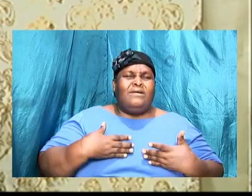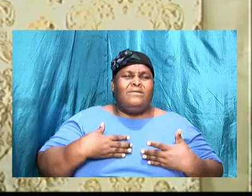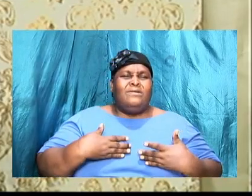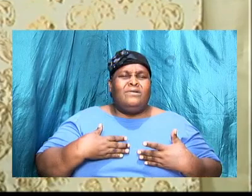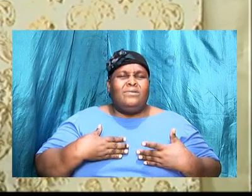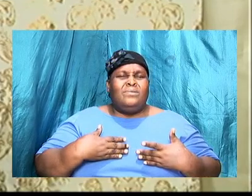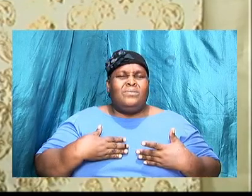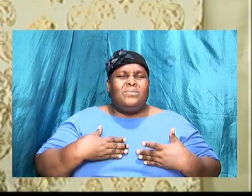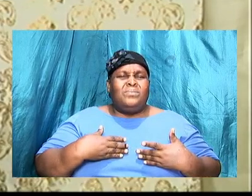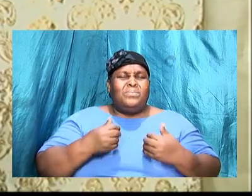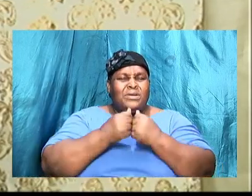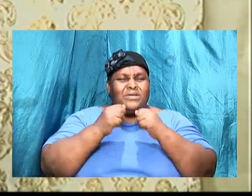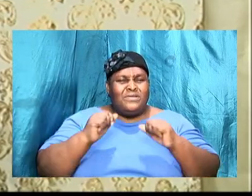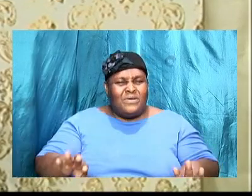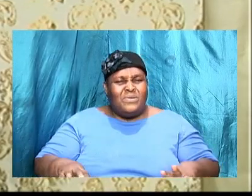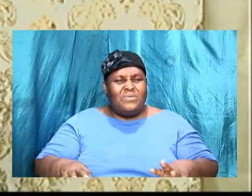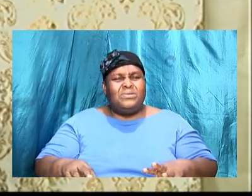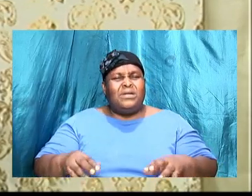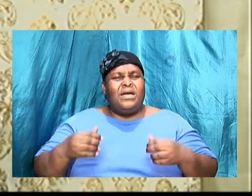walk in the spirit